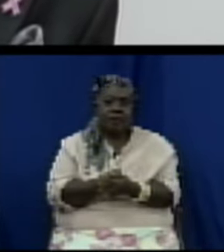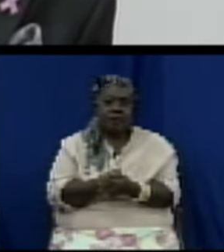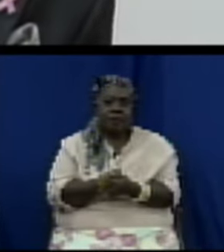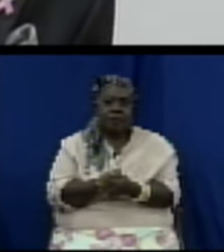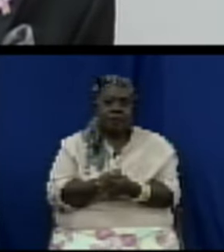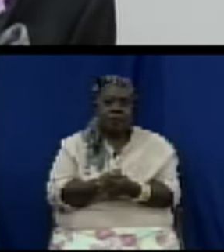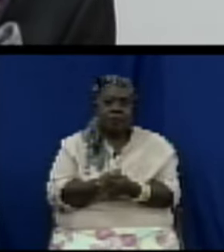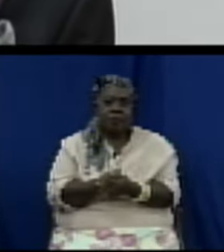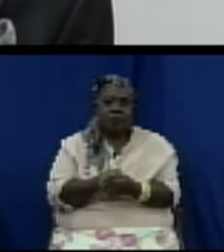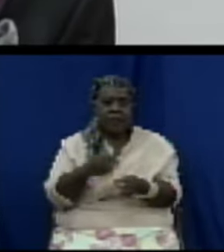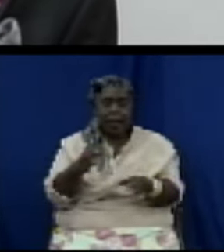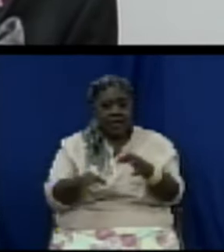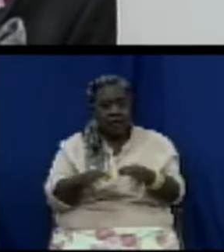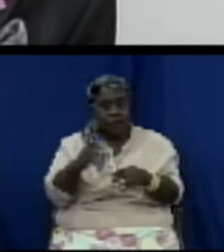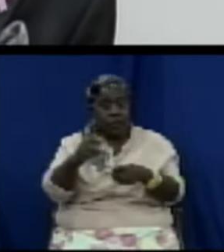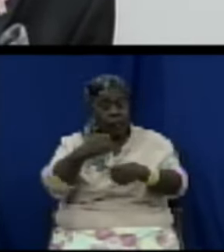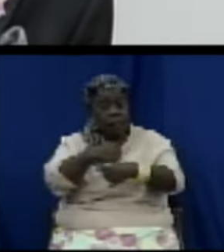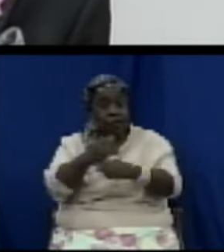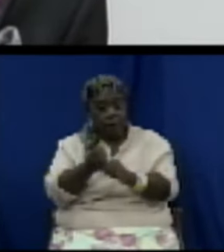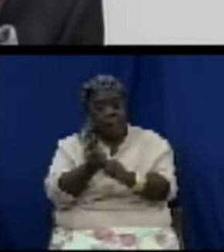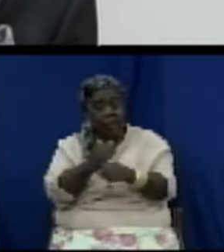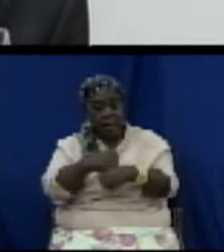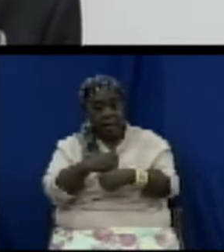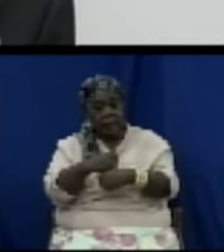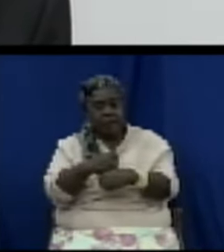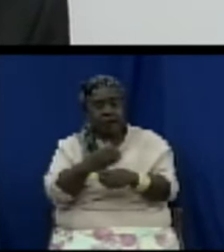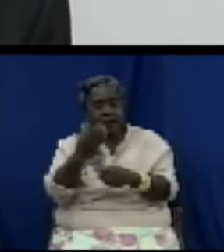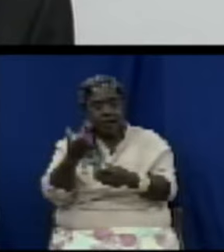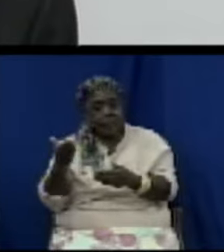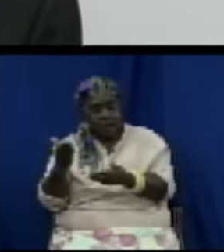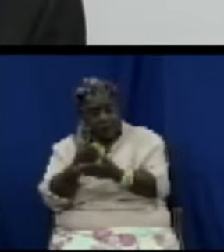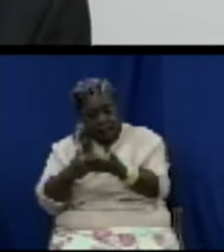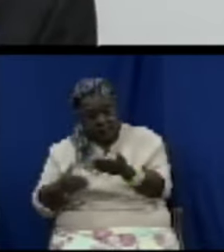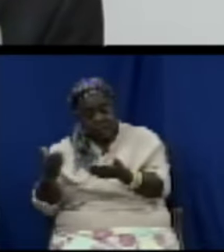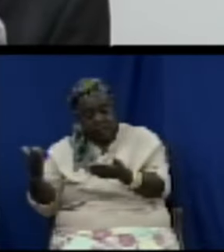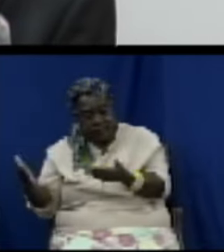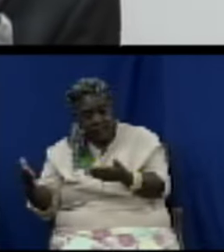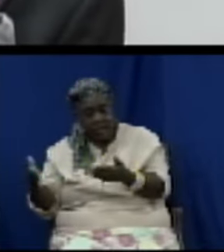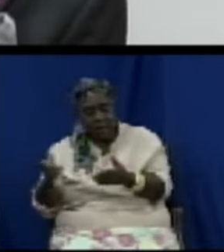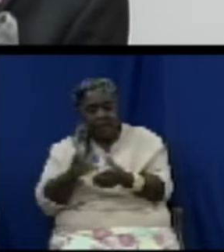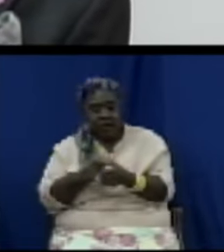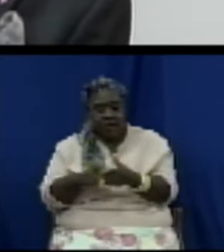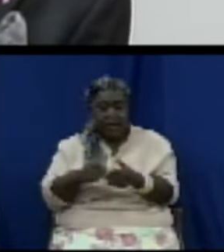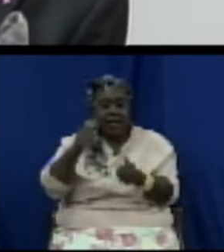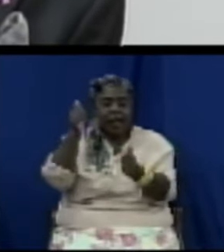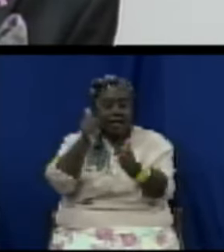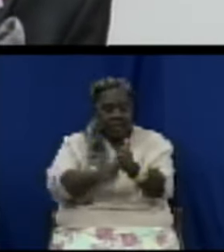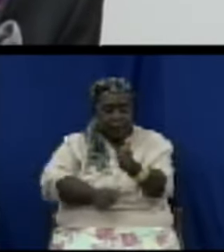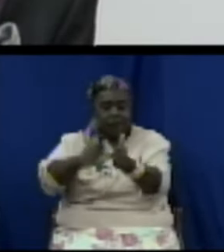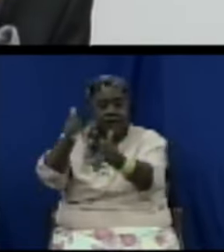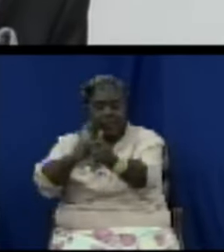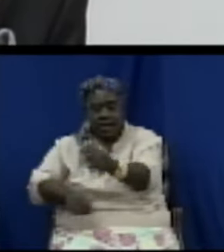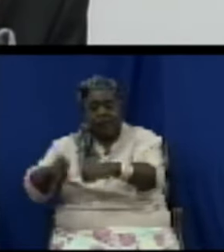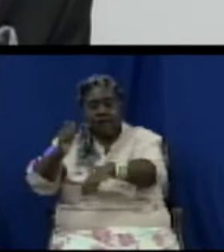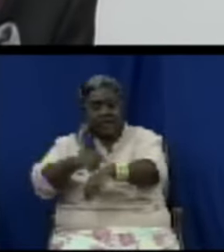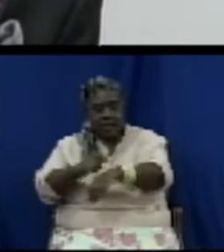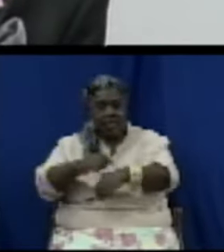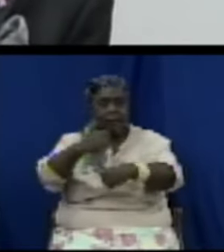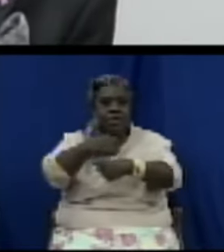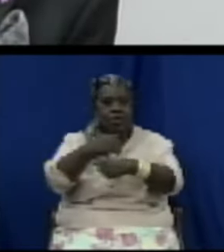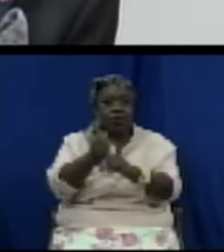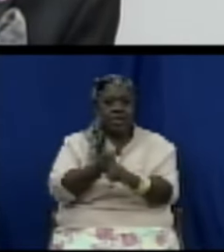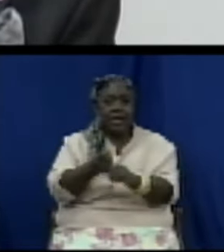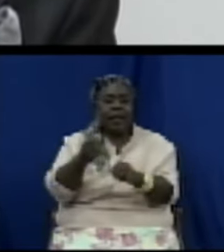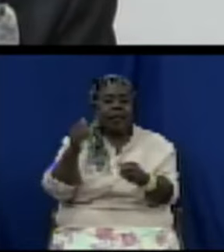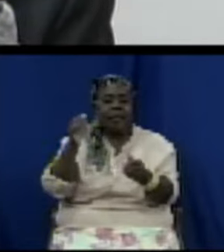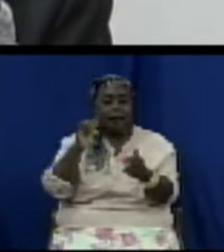product from a particular supplier and it caused me to be sick and